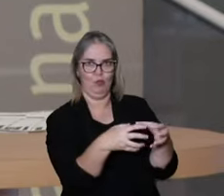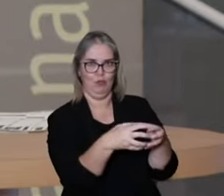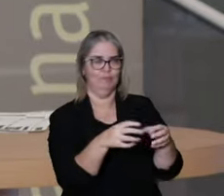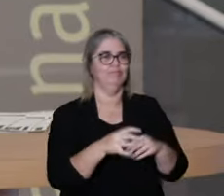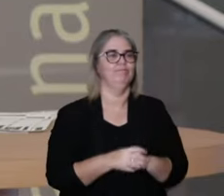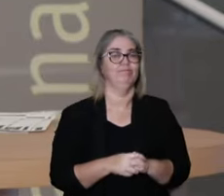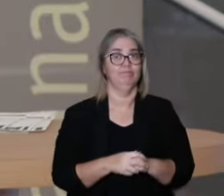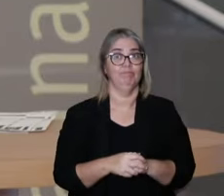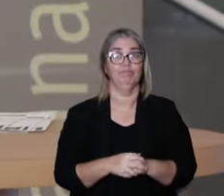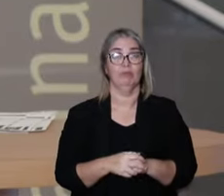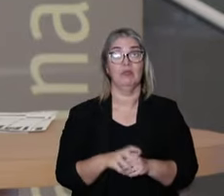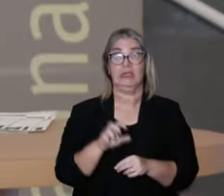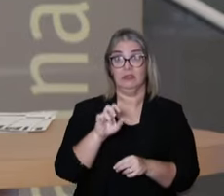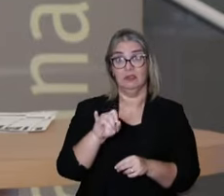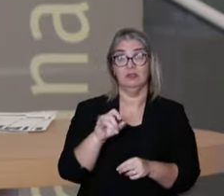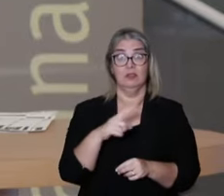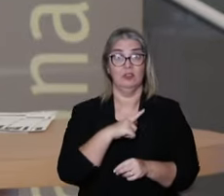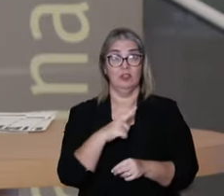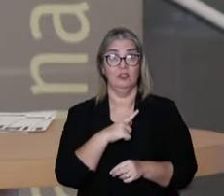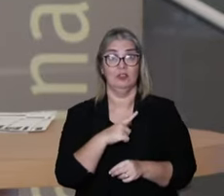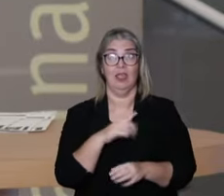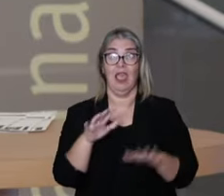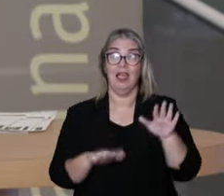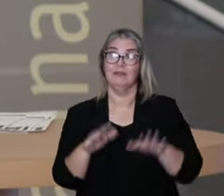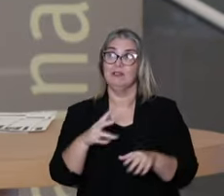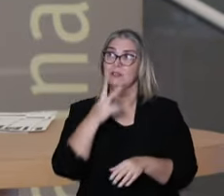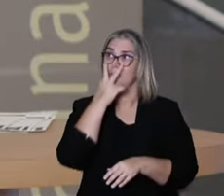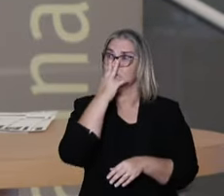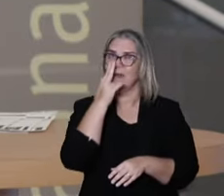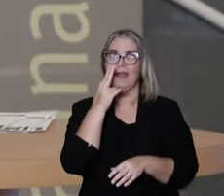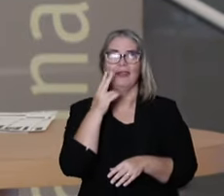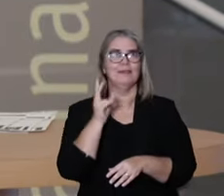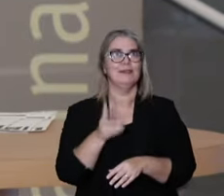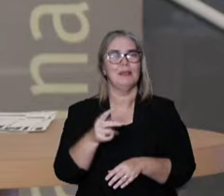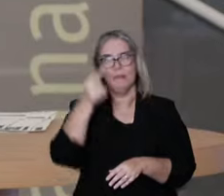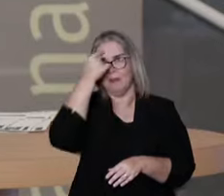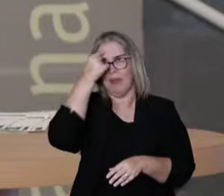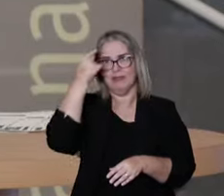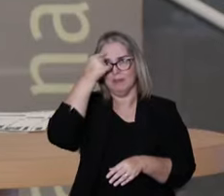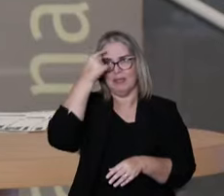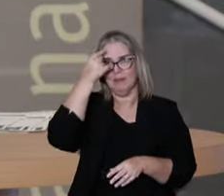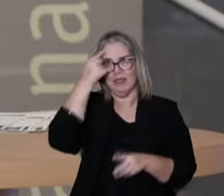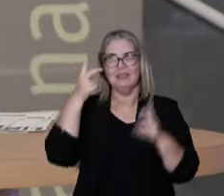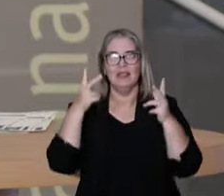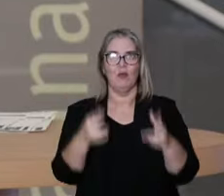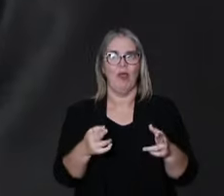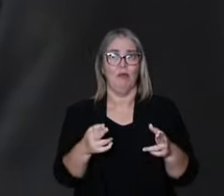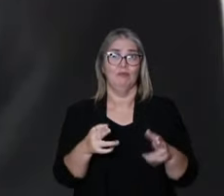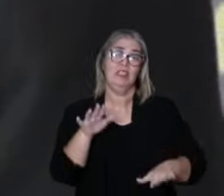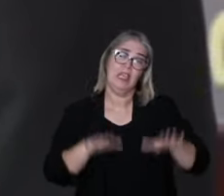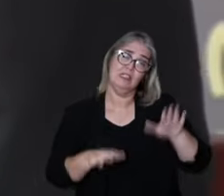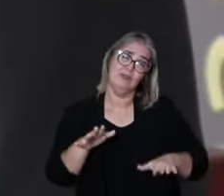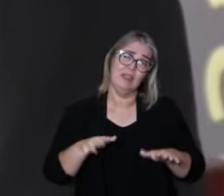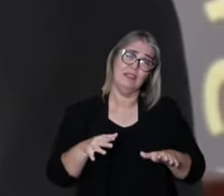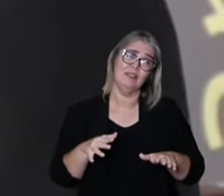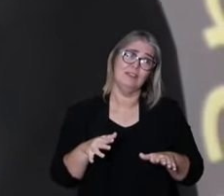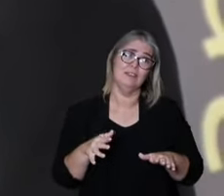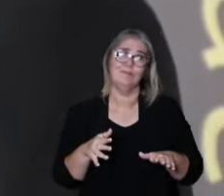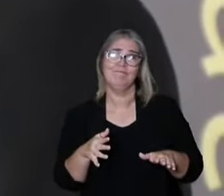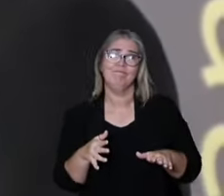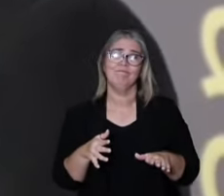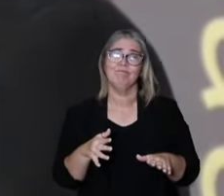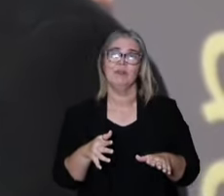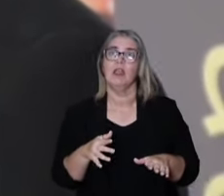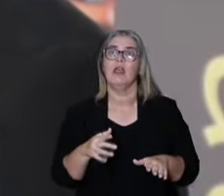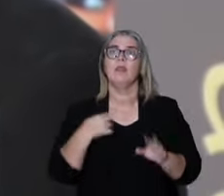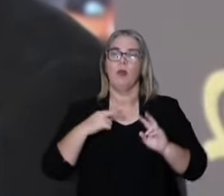problem has collective causes. And we have a tendency of having problems that related of the